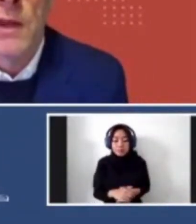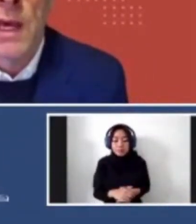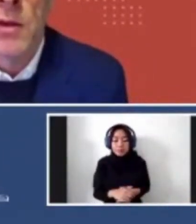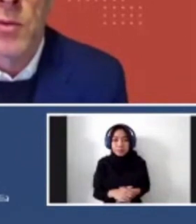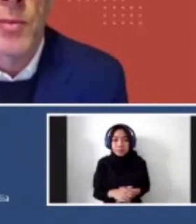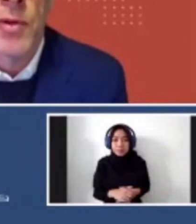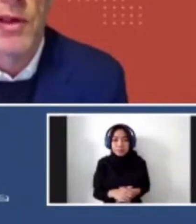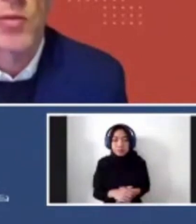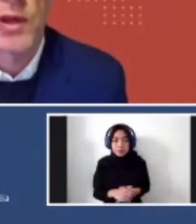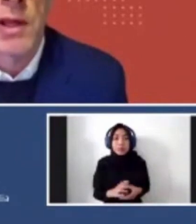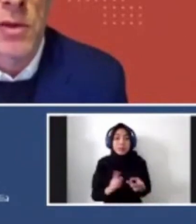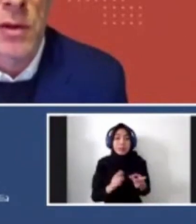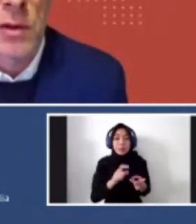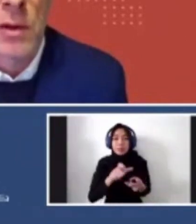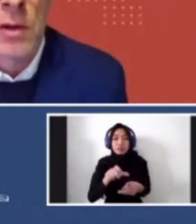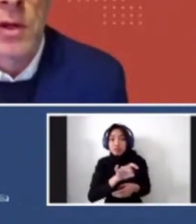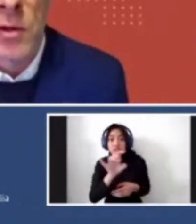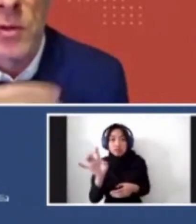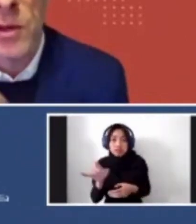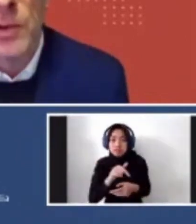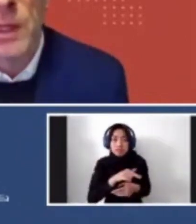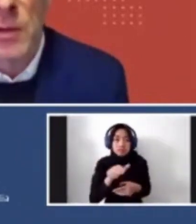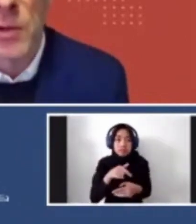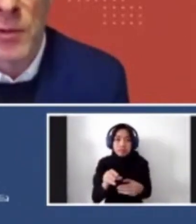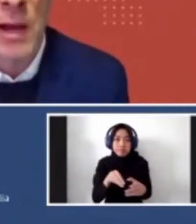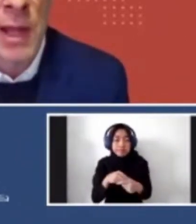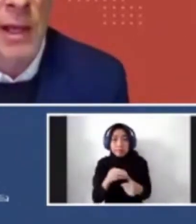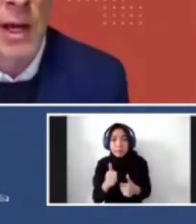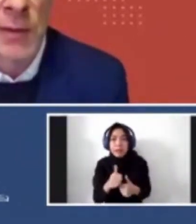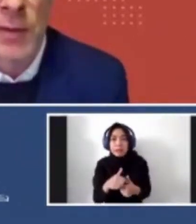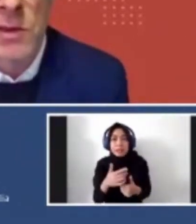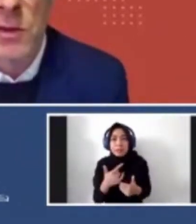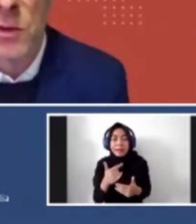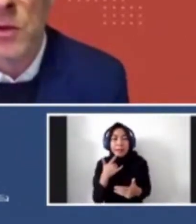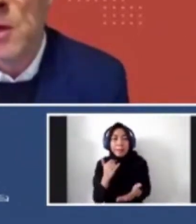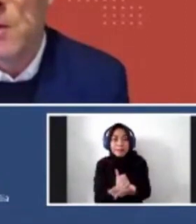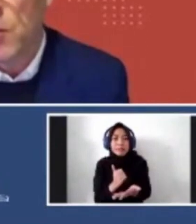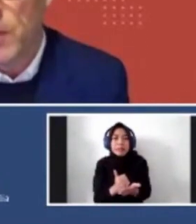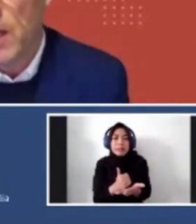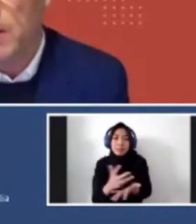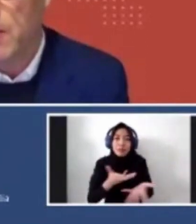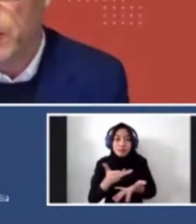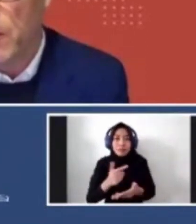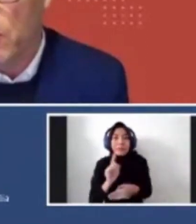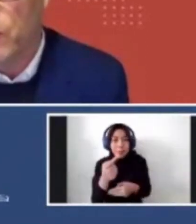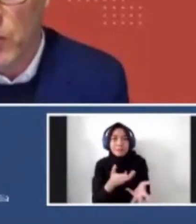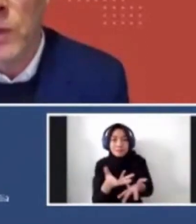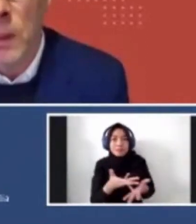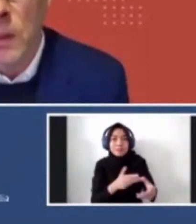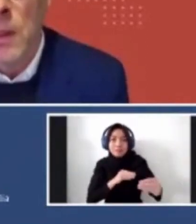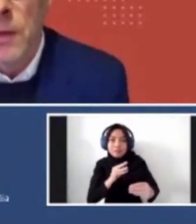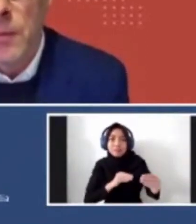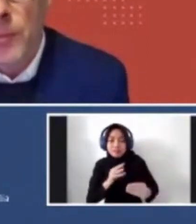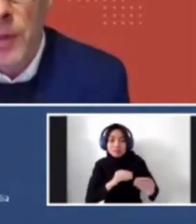because one of the actors was obsessed with Ganesh. You know, so it's simply, it was around that kind of obsession. So Robbie had this obsession